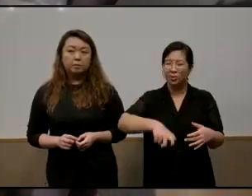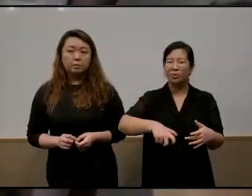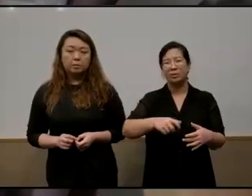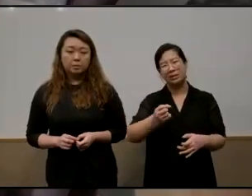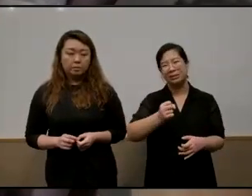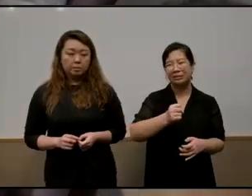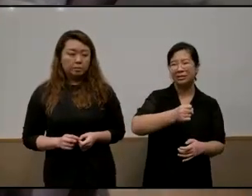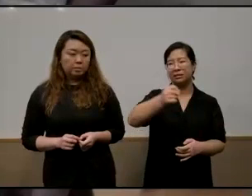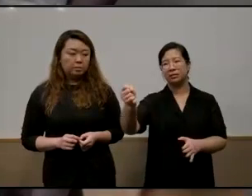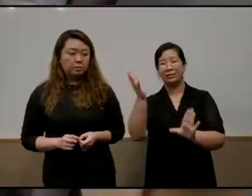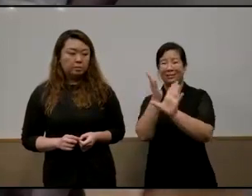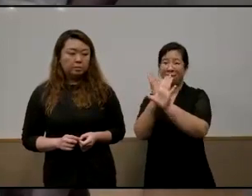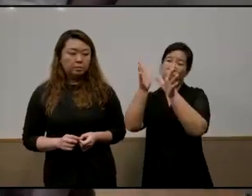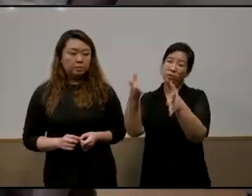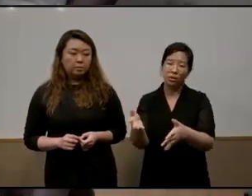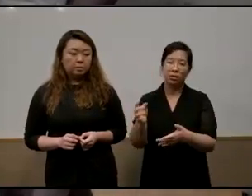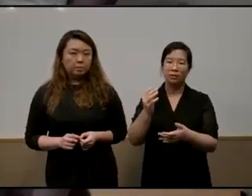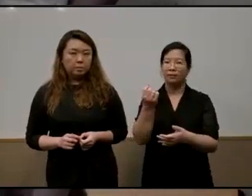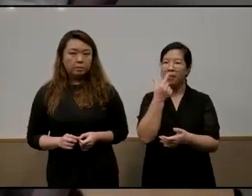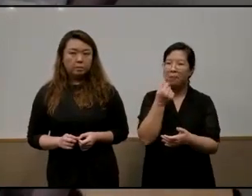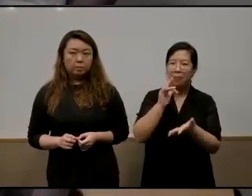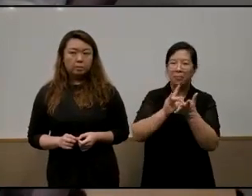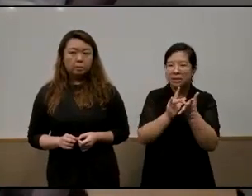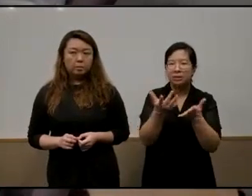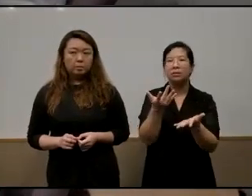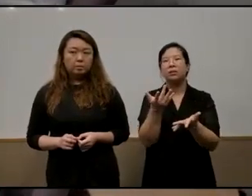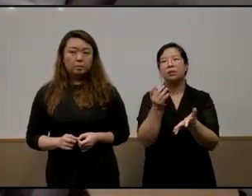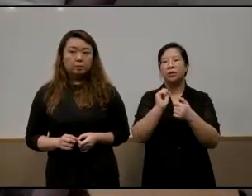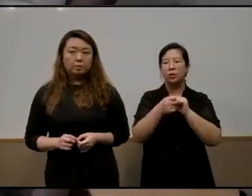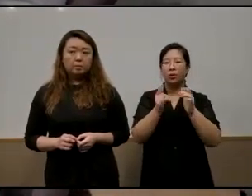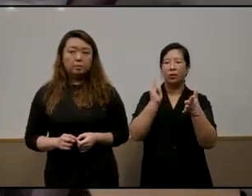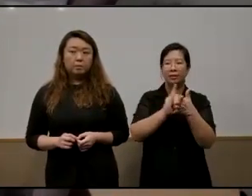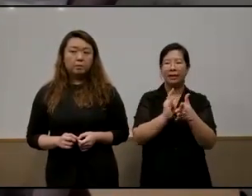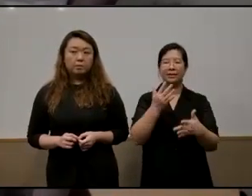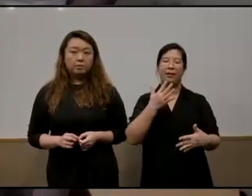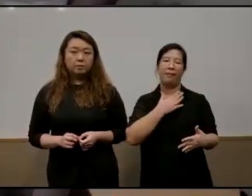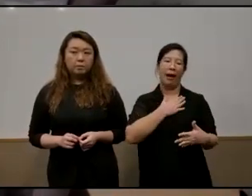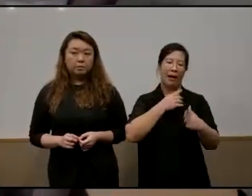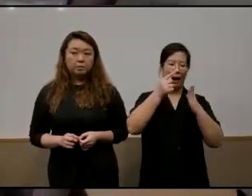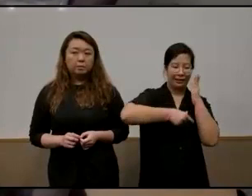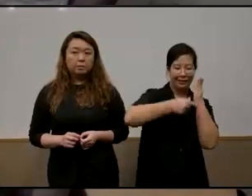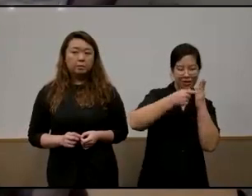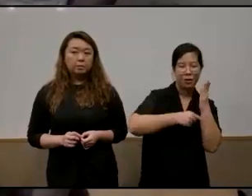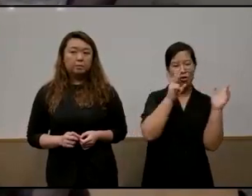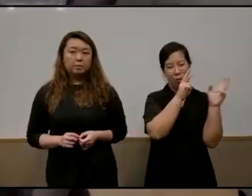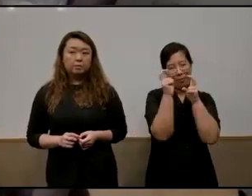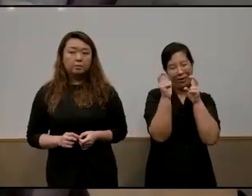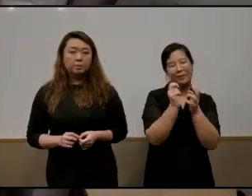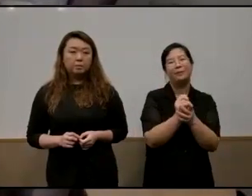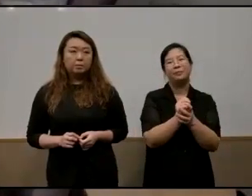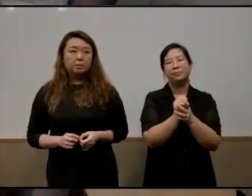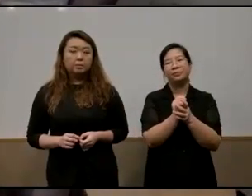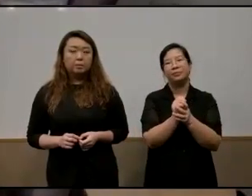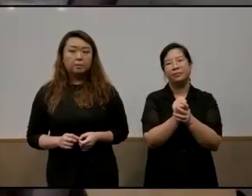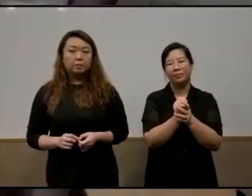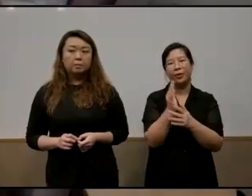you know so this is what uh my whole issue it's special issue is all about you'll be